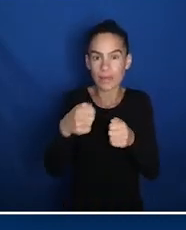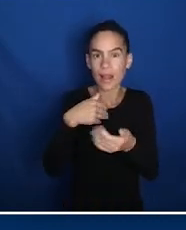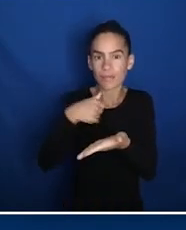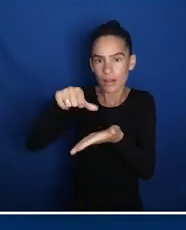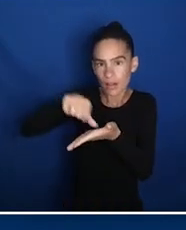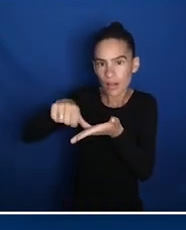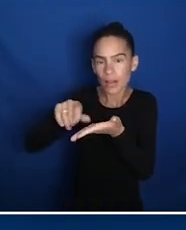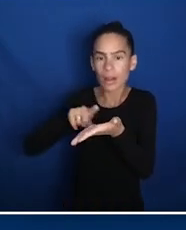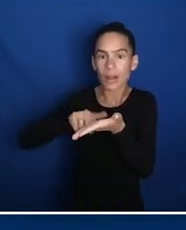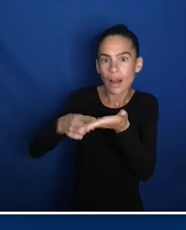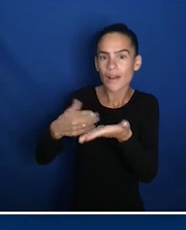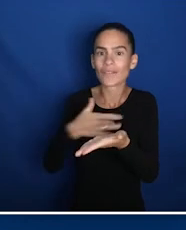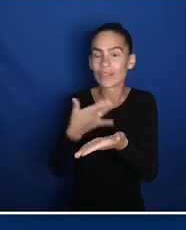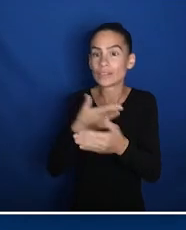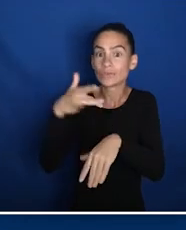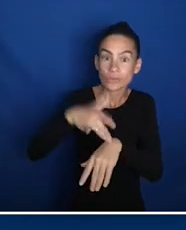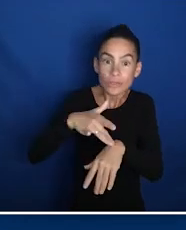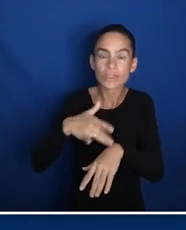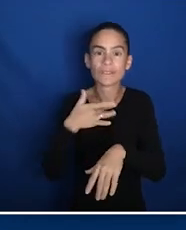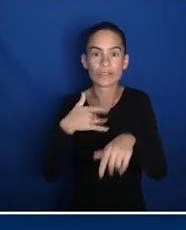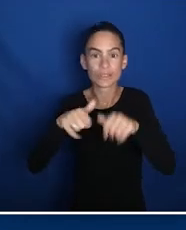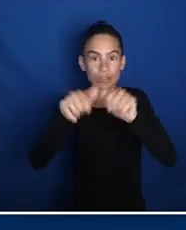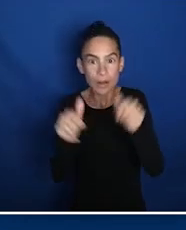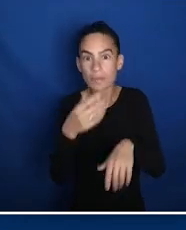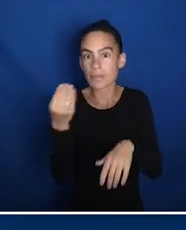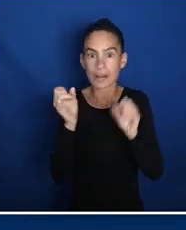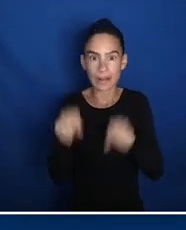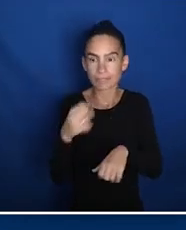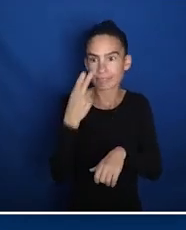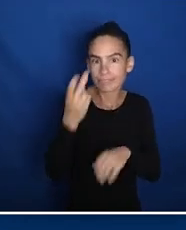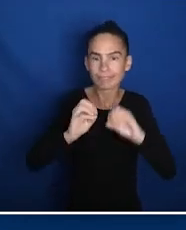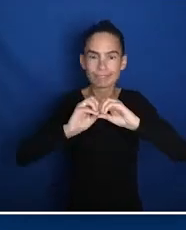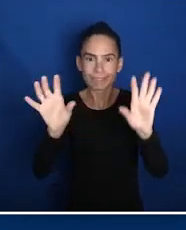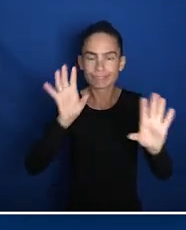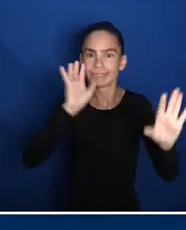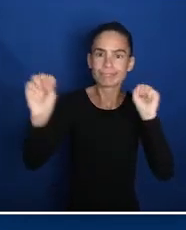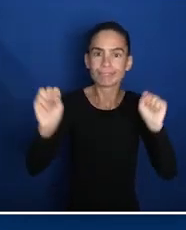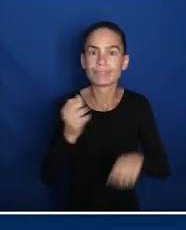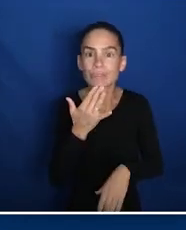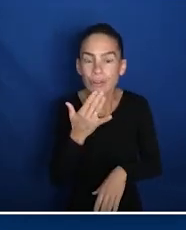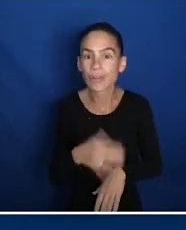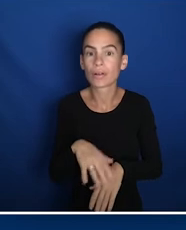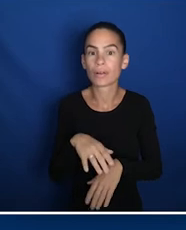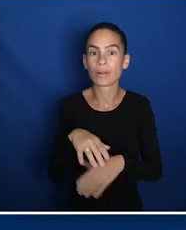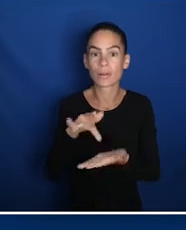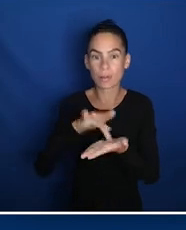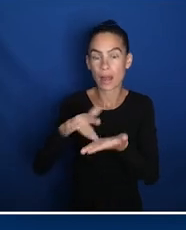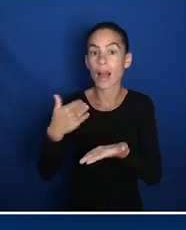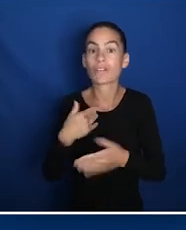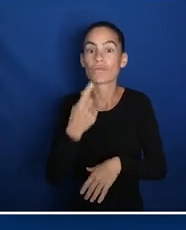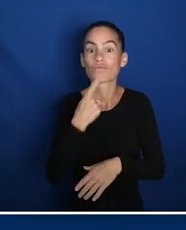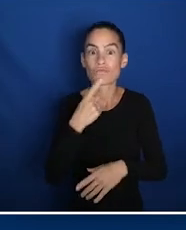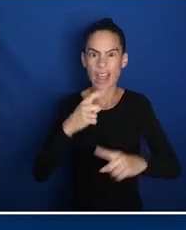raised buttons that can be identified by touch by their different shapes and visually by their bright colors. The buttons on the controller